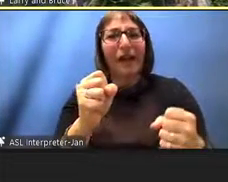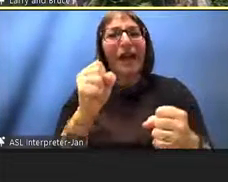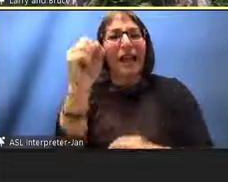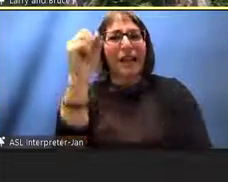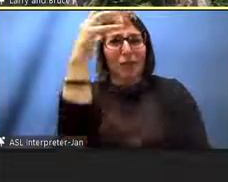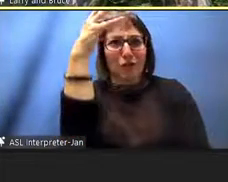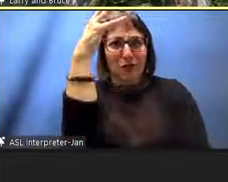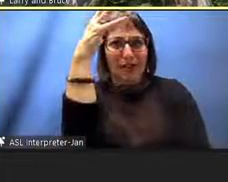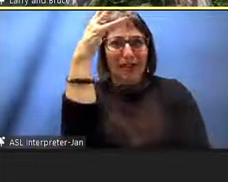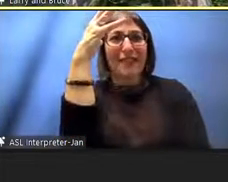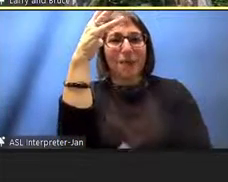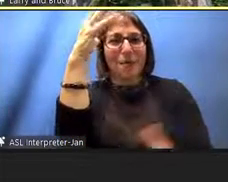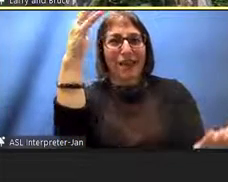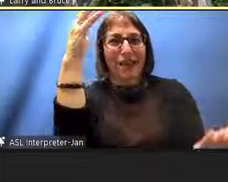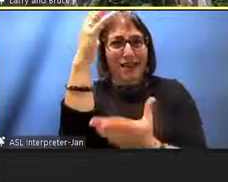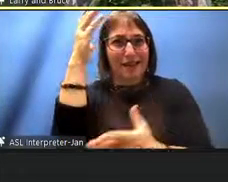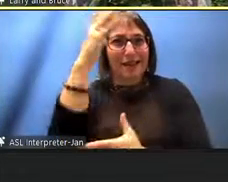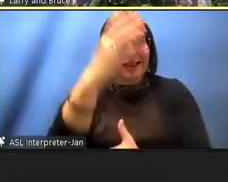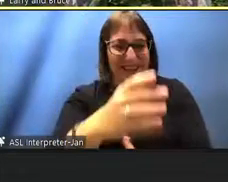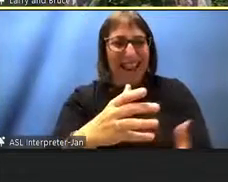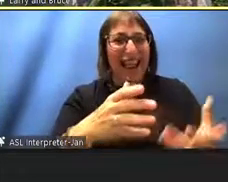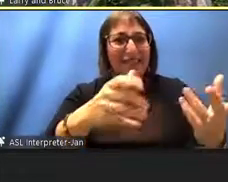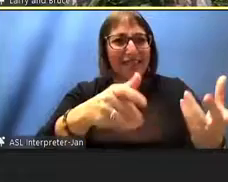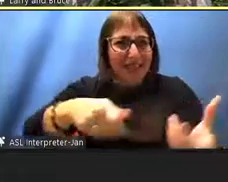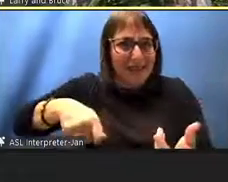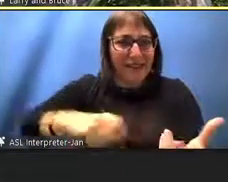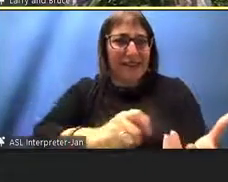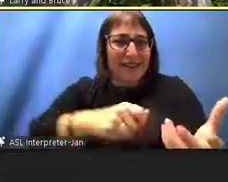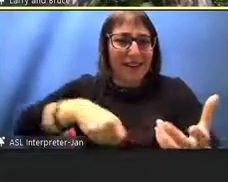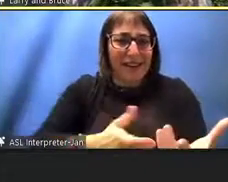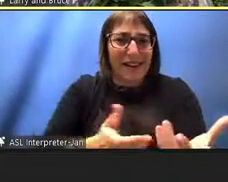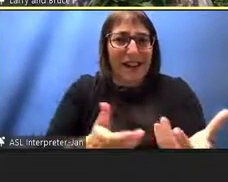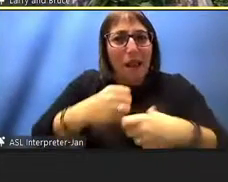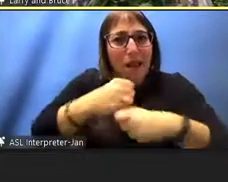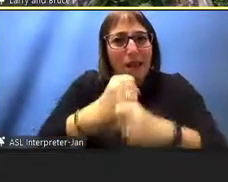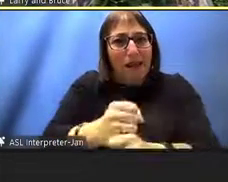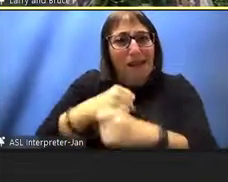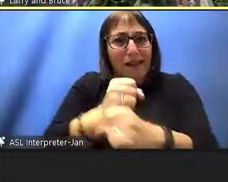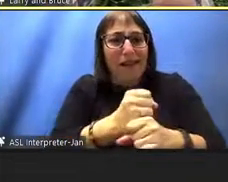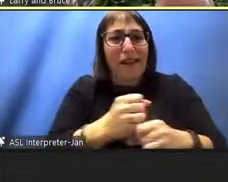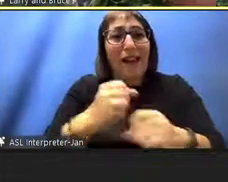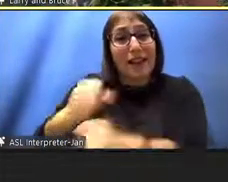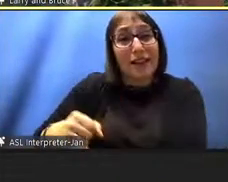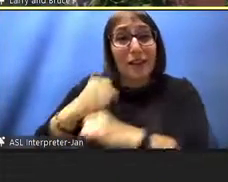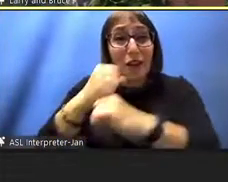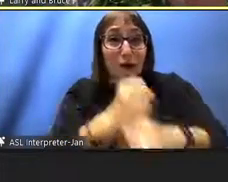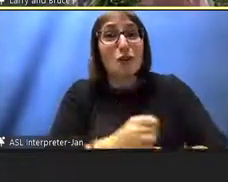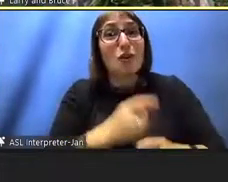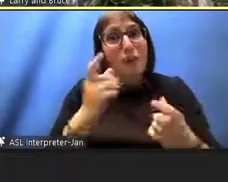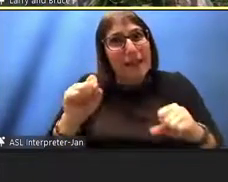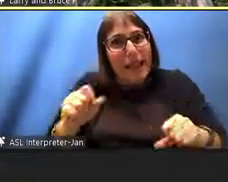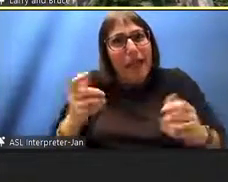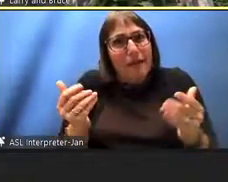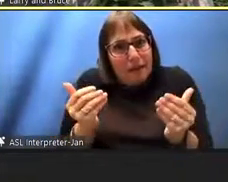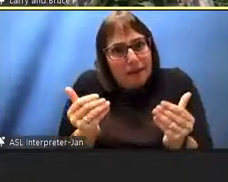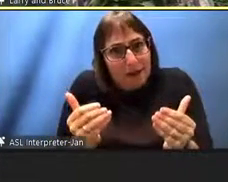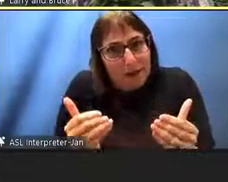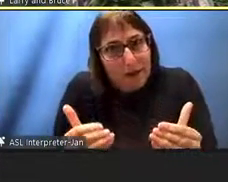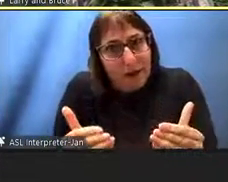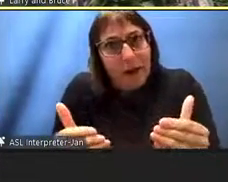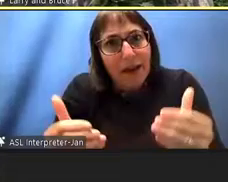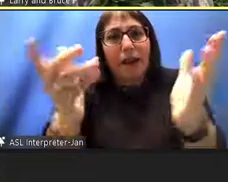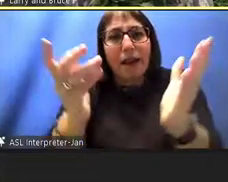the a journey a mission and of course that uh